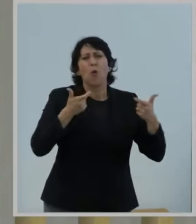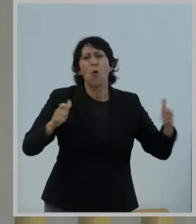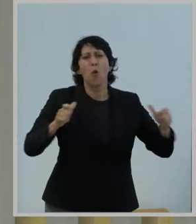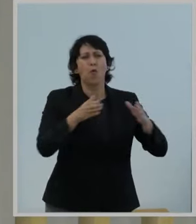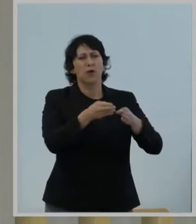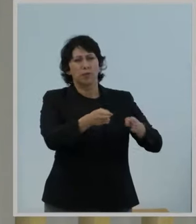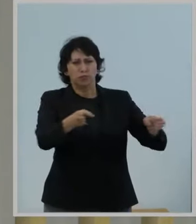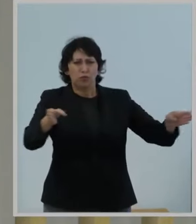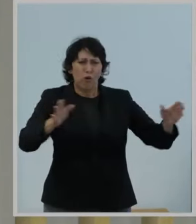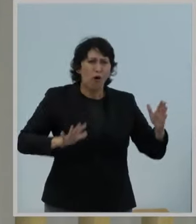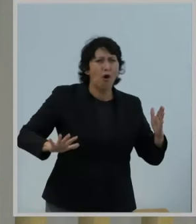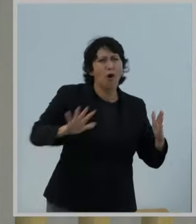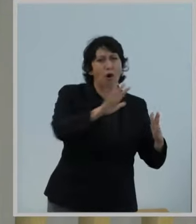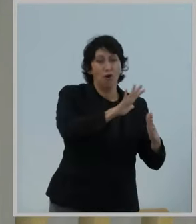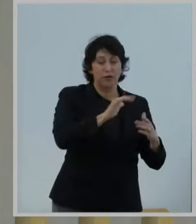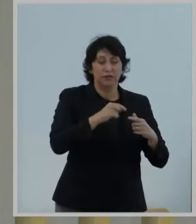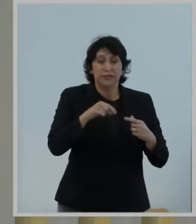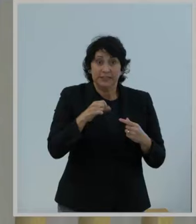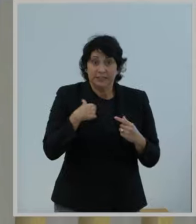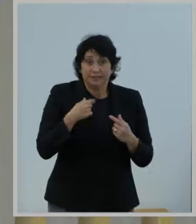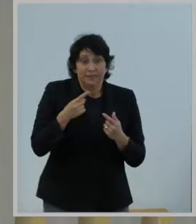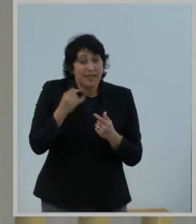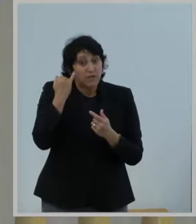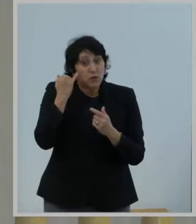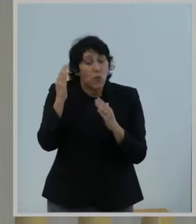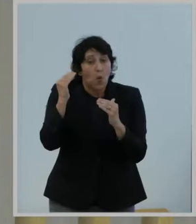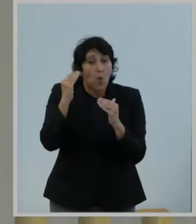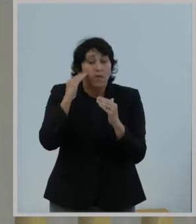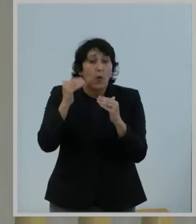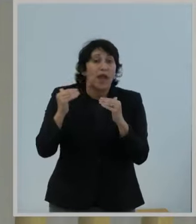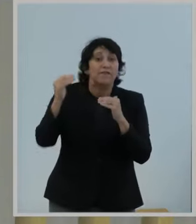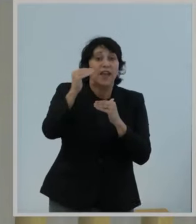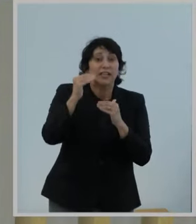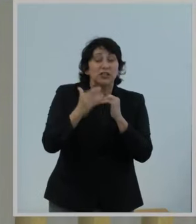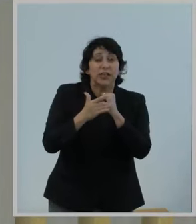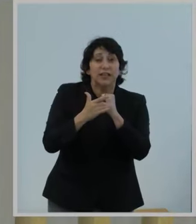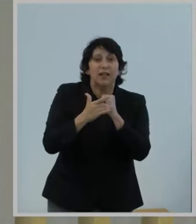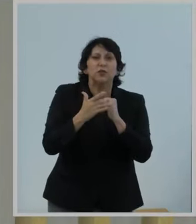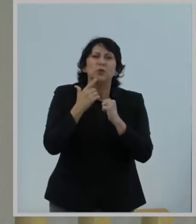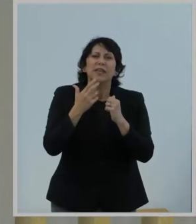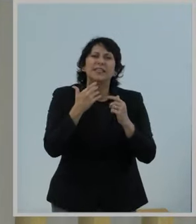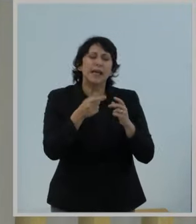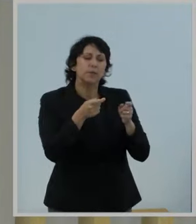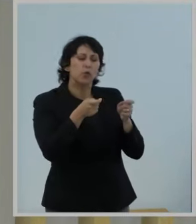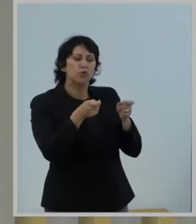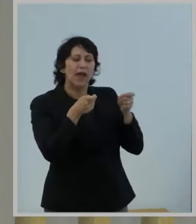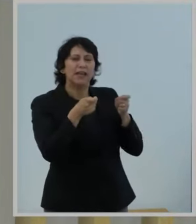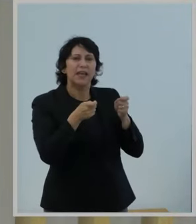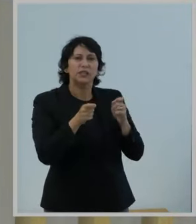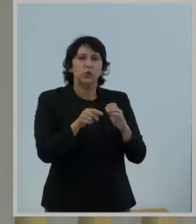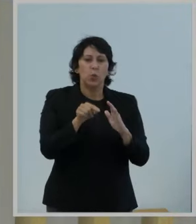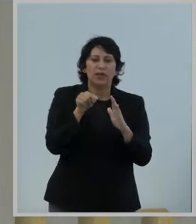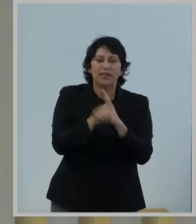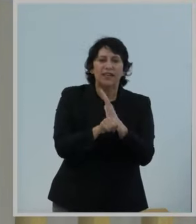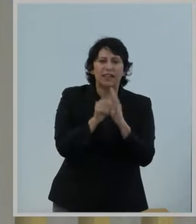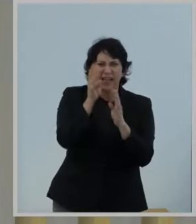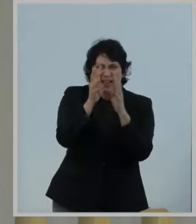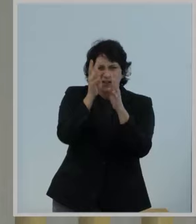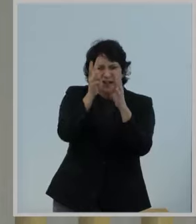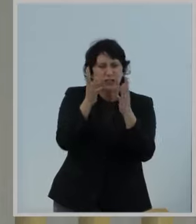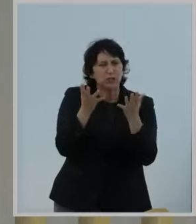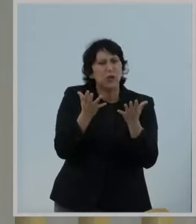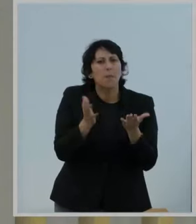should worry everyone who hopes for more advanced technology. It's easy to say regulation kills innovation, but I believe Americans deserve concrete